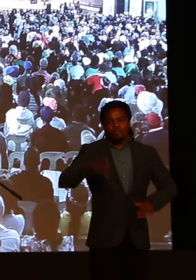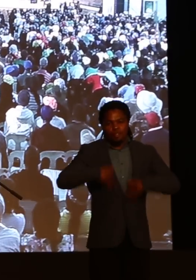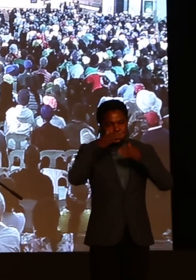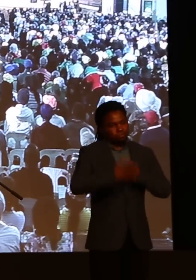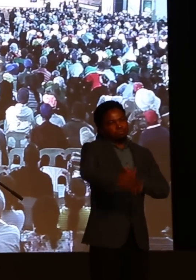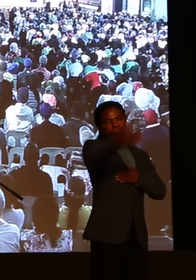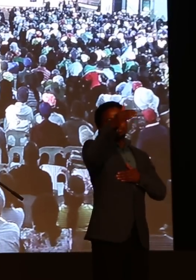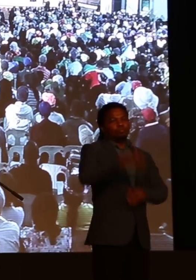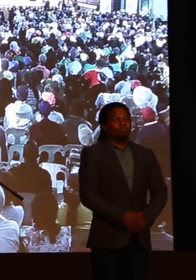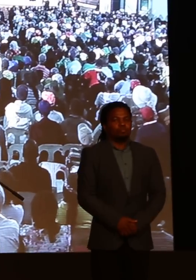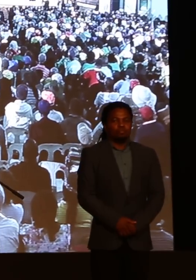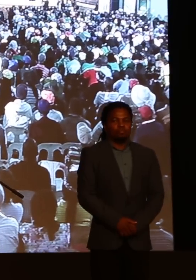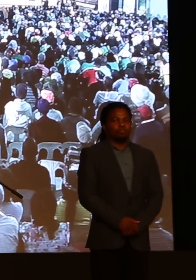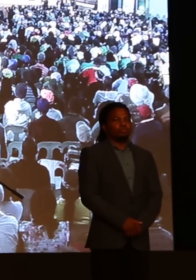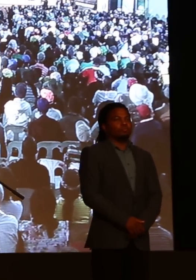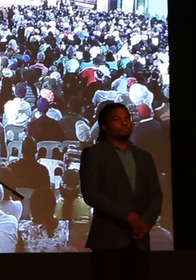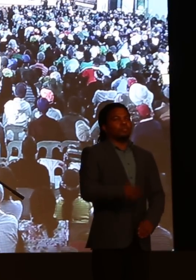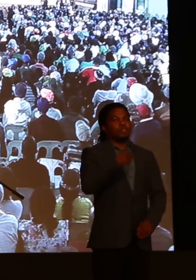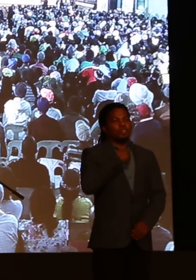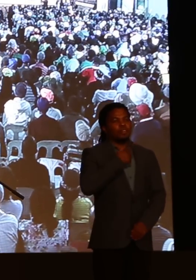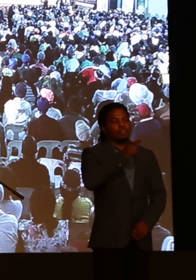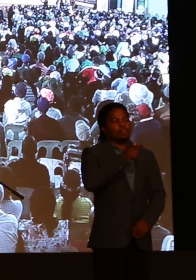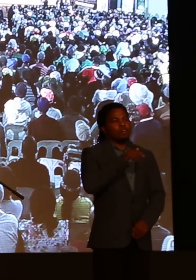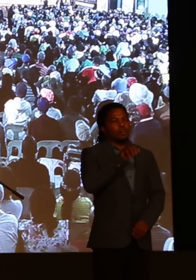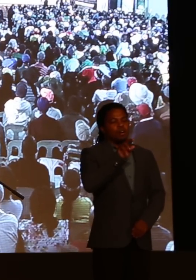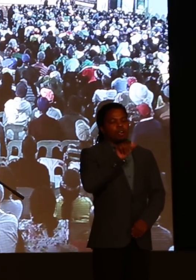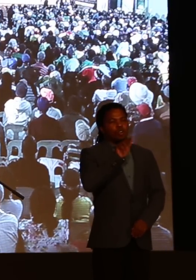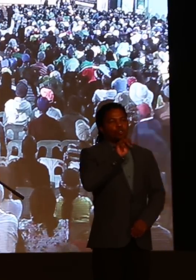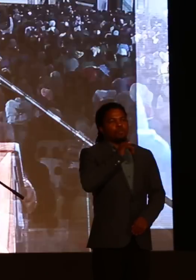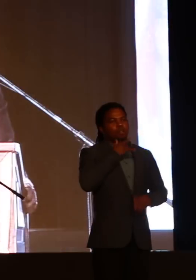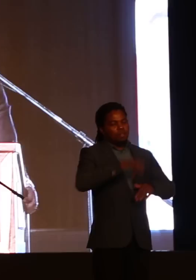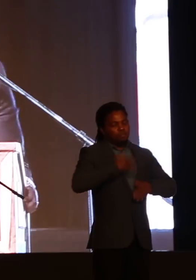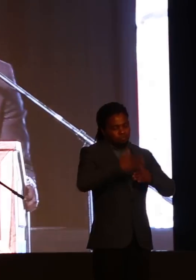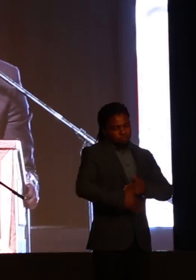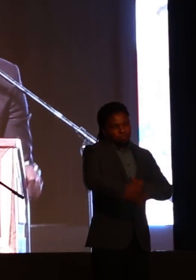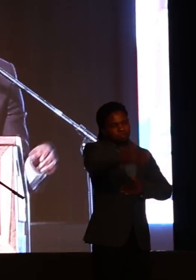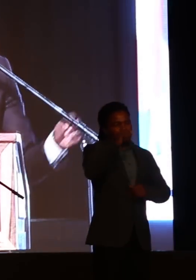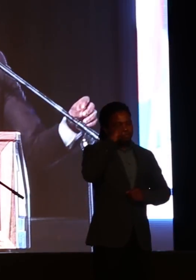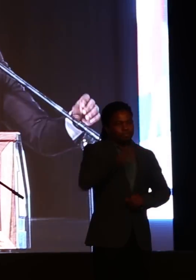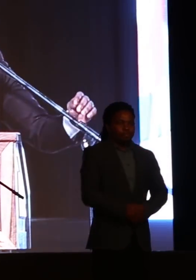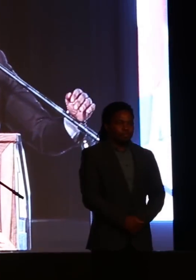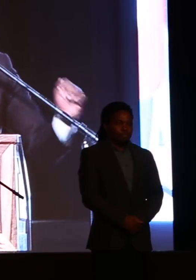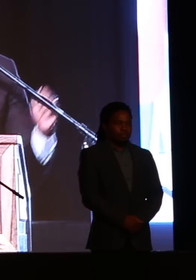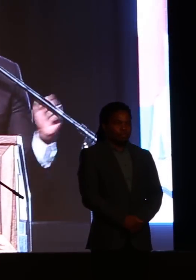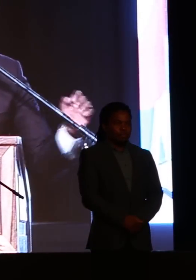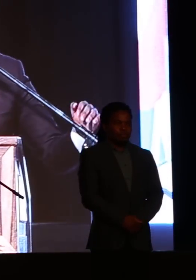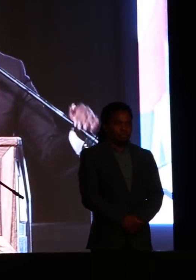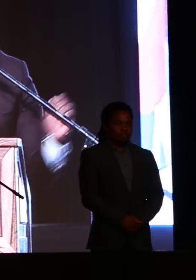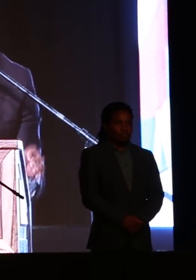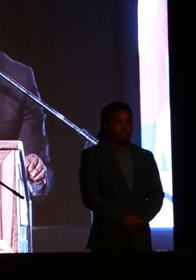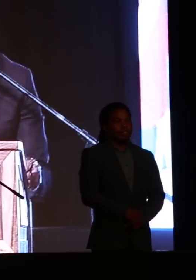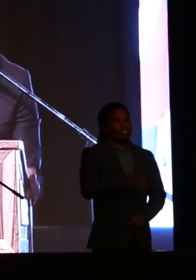Long live the enduring spirit of Kwame Nguruma, long live. Long live the enduring